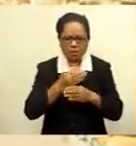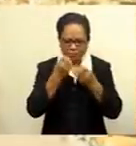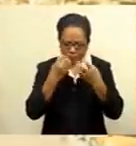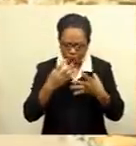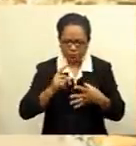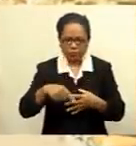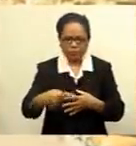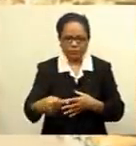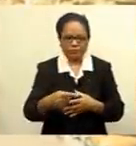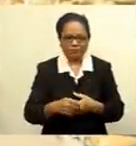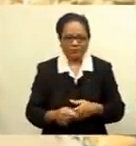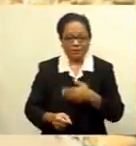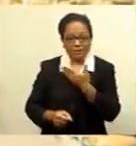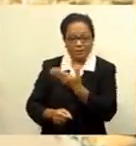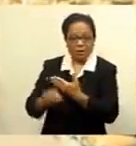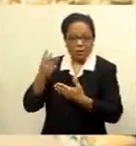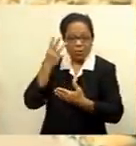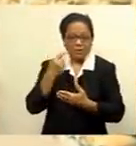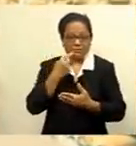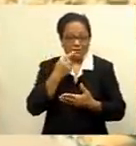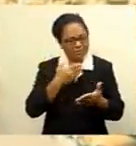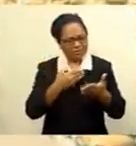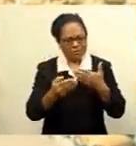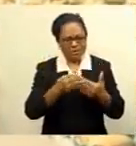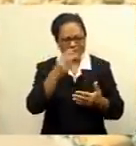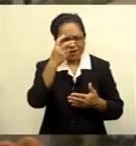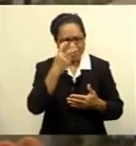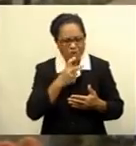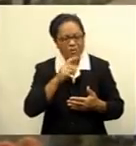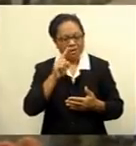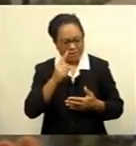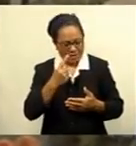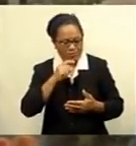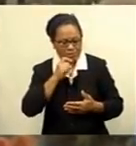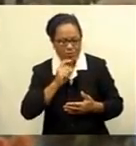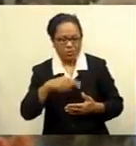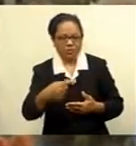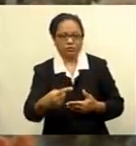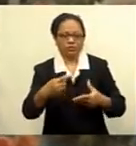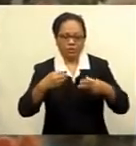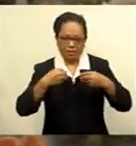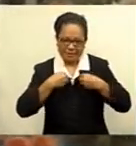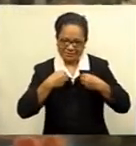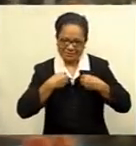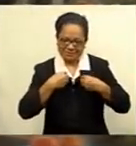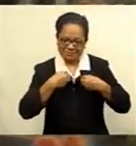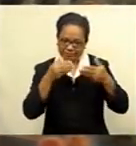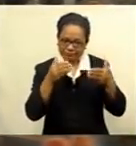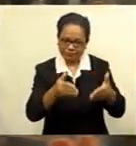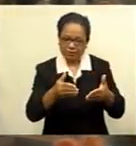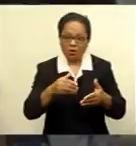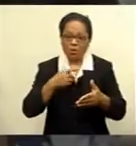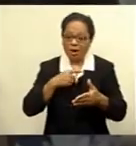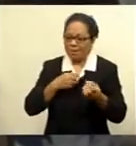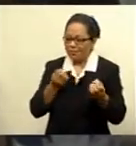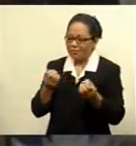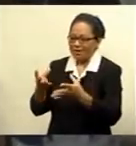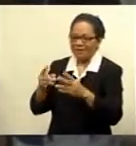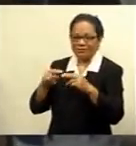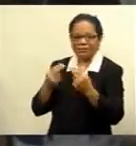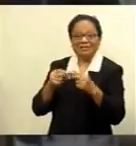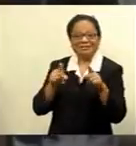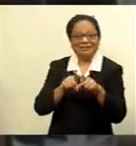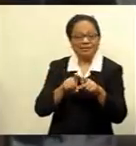coronavirus woman says her age will not limit her ability to keep providing for her family and set benchmarks for young ones in her